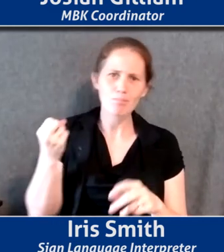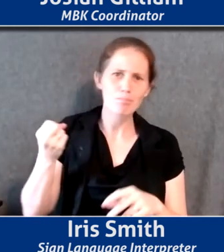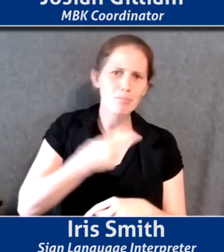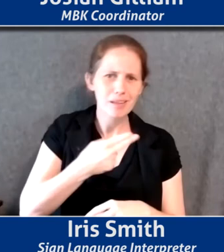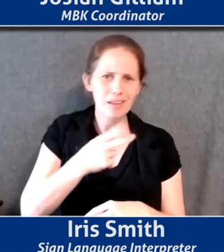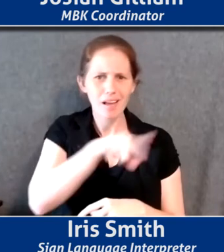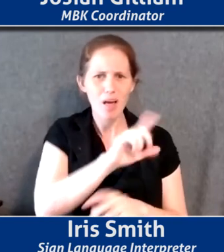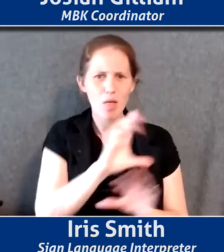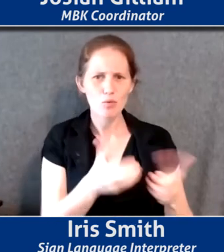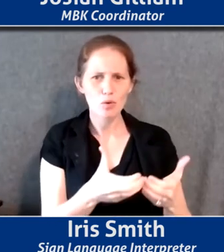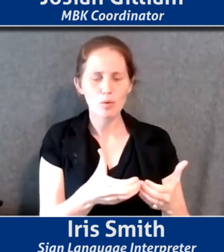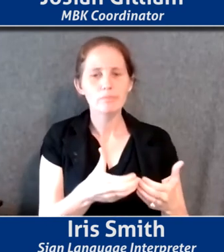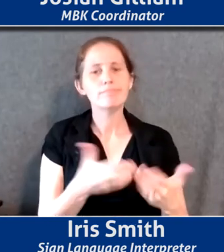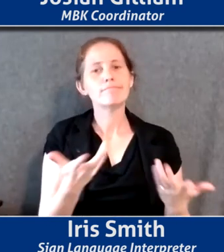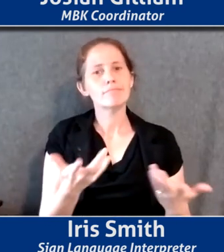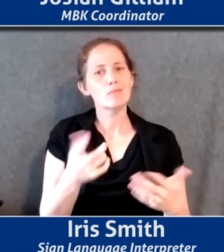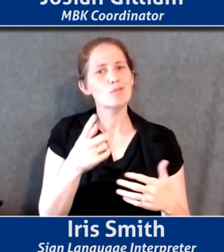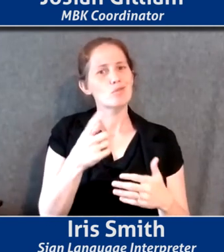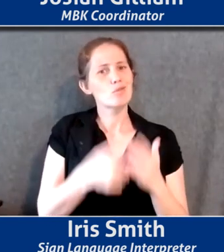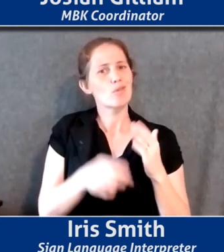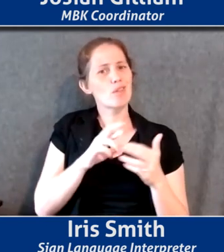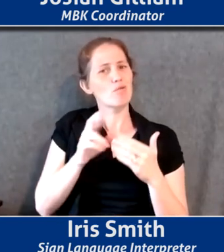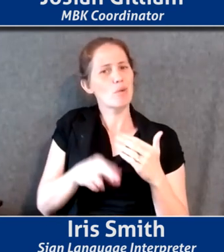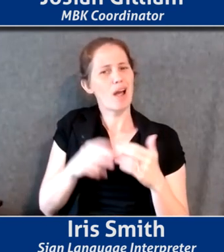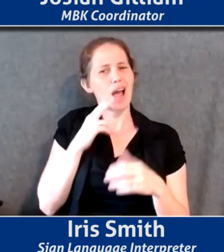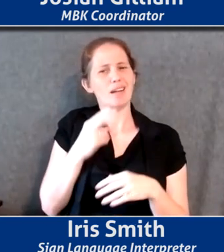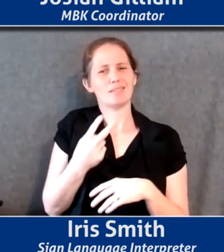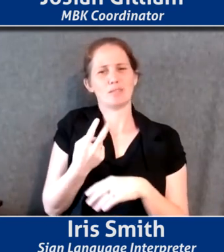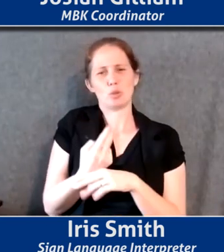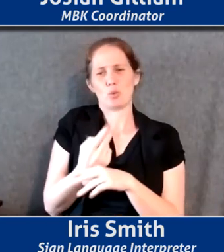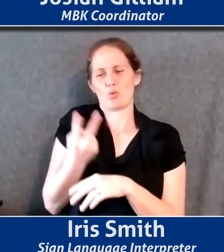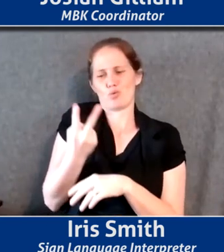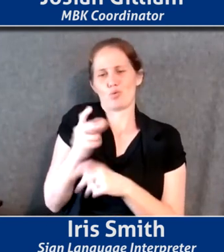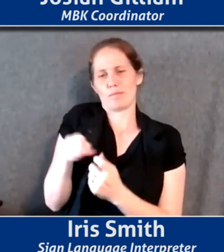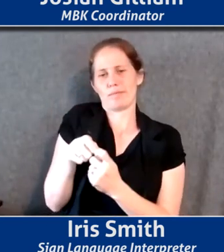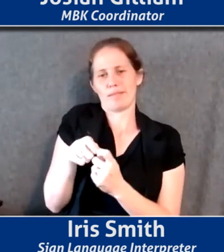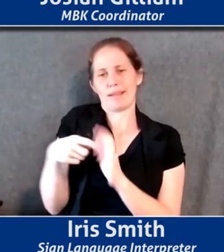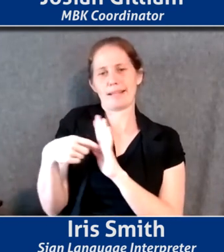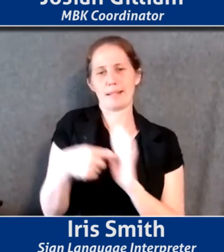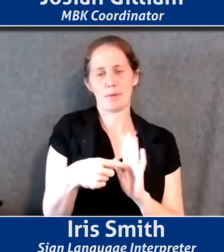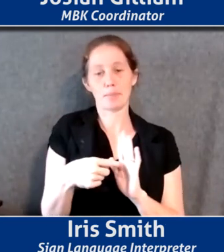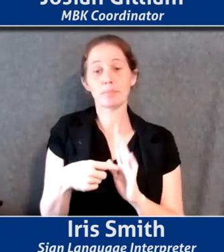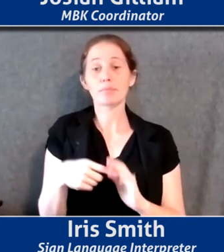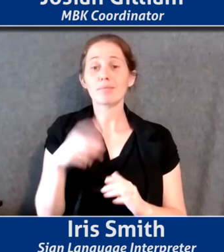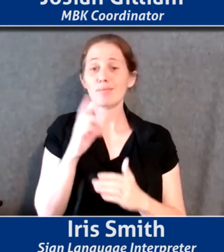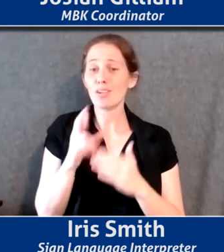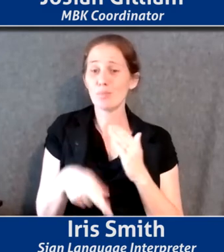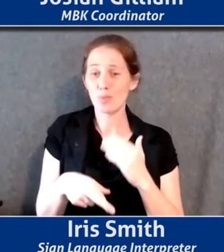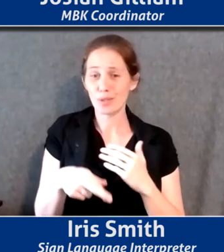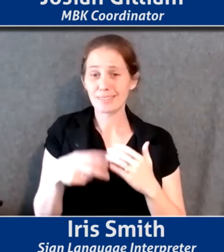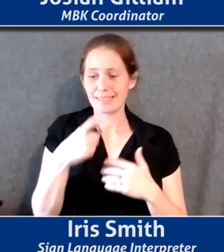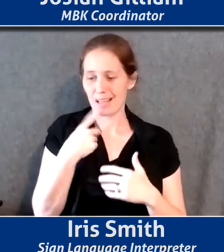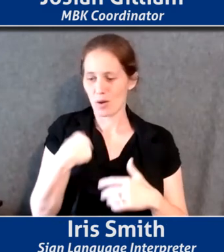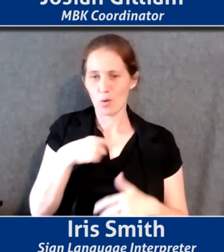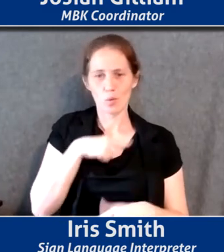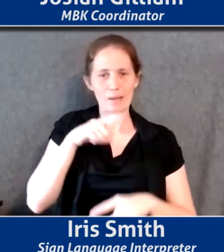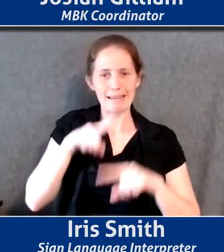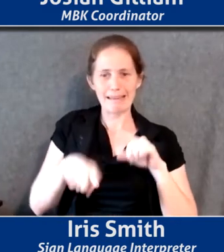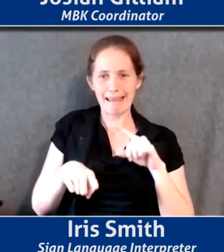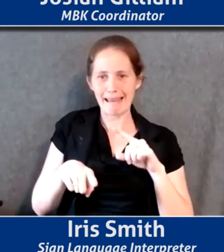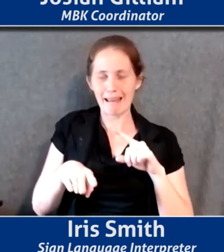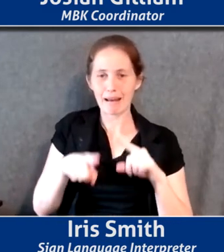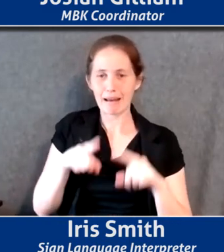group. So what the report shows, and I use those two specific examples, um, the report basically says we cannot dismiss